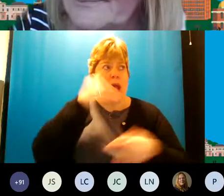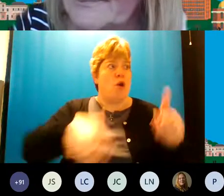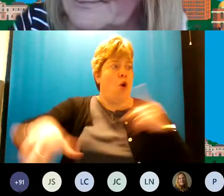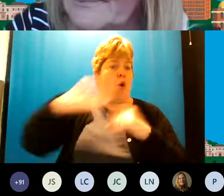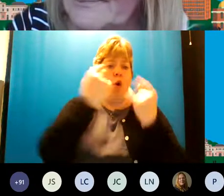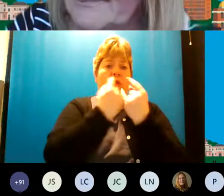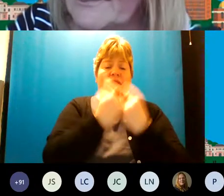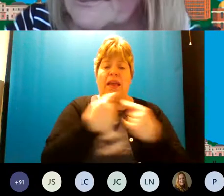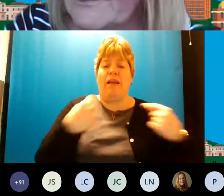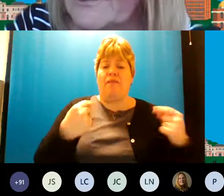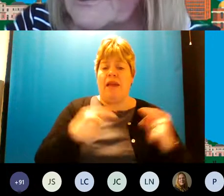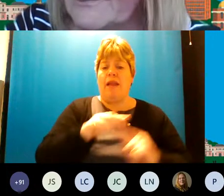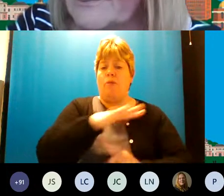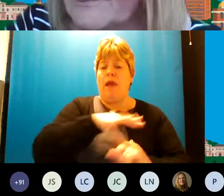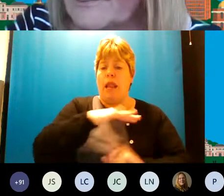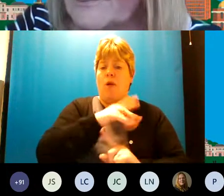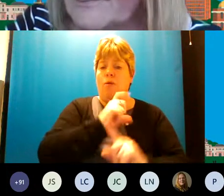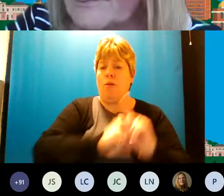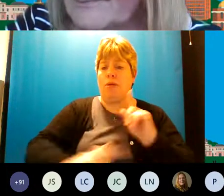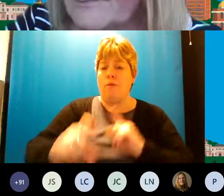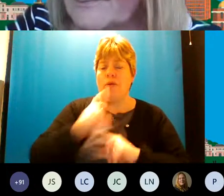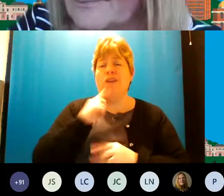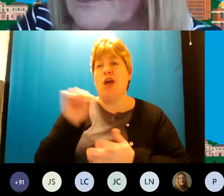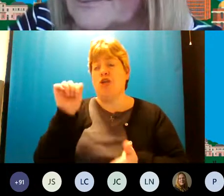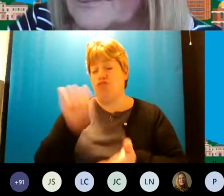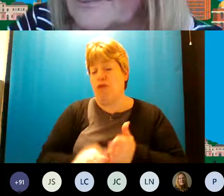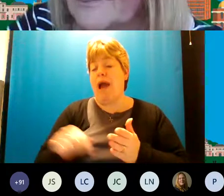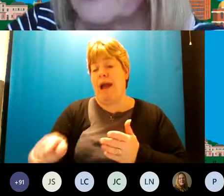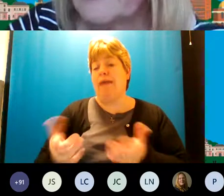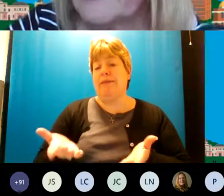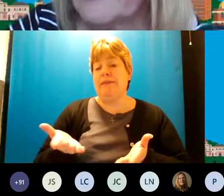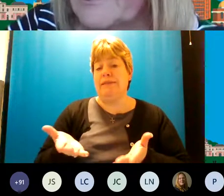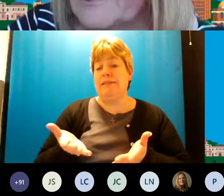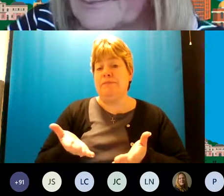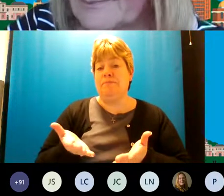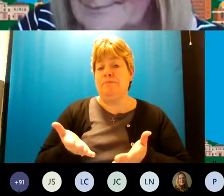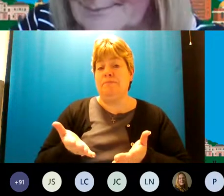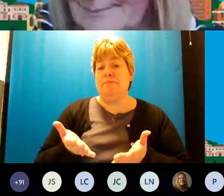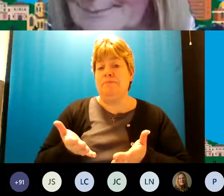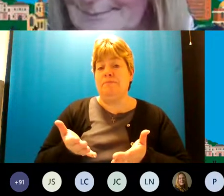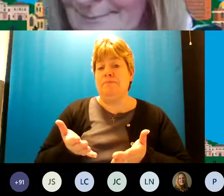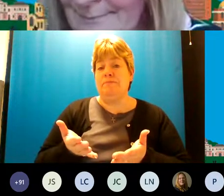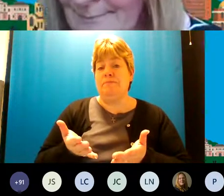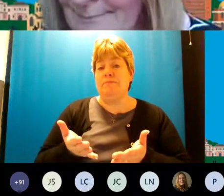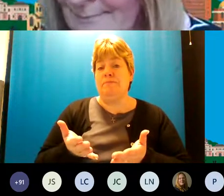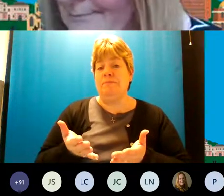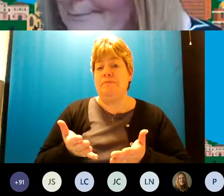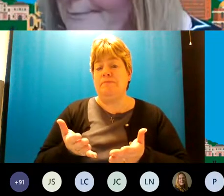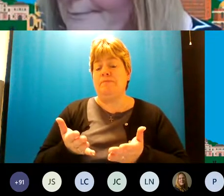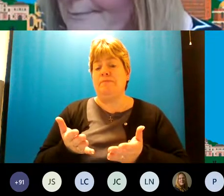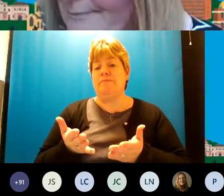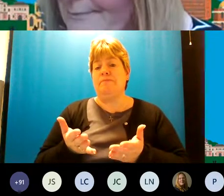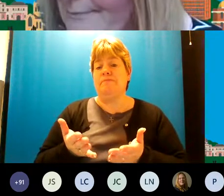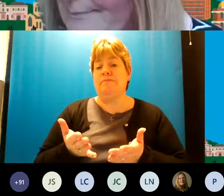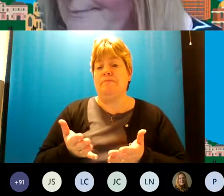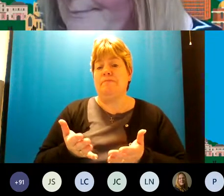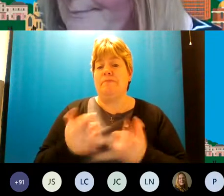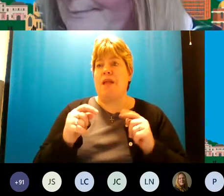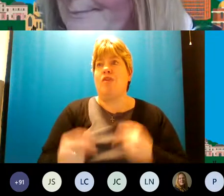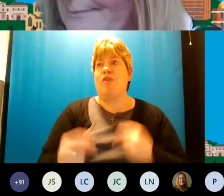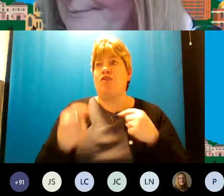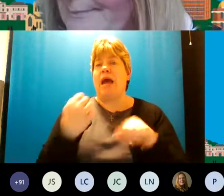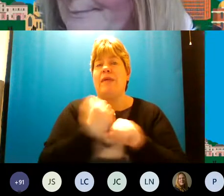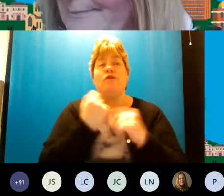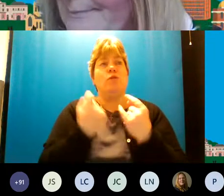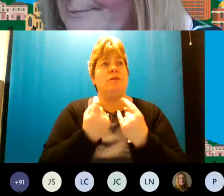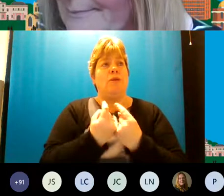are available in local communities you're absolutely right um it's it's the um the challenge of doing something